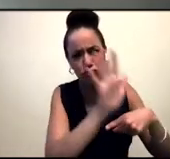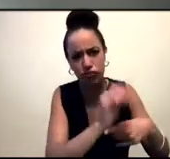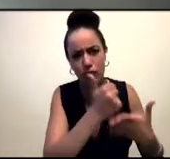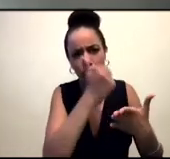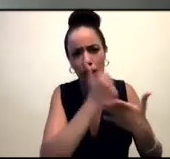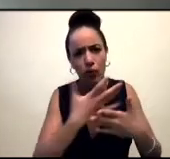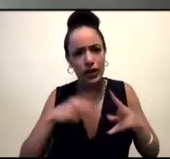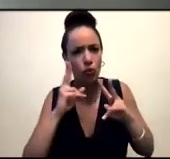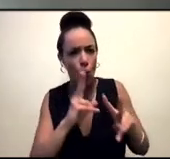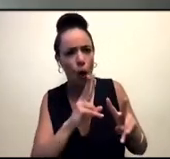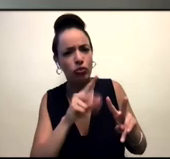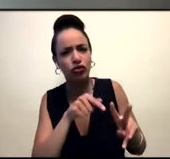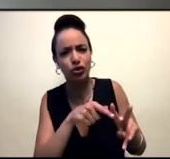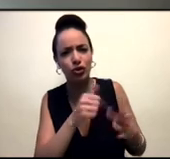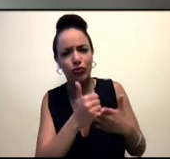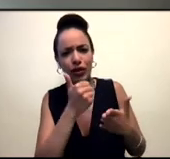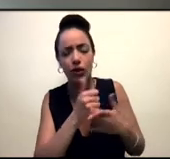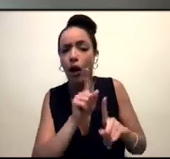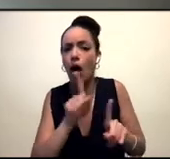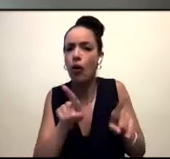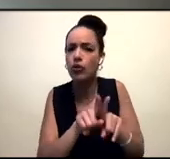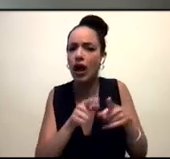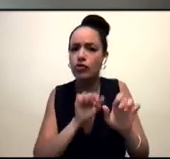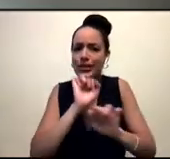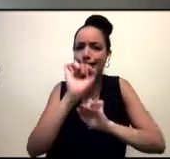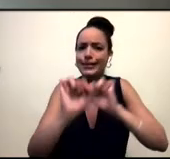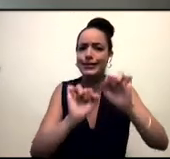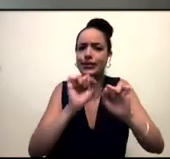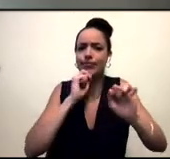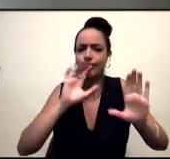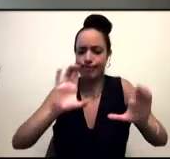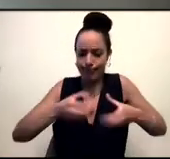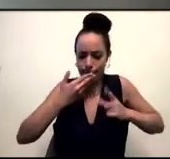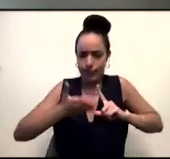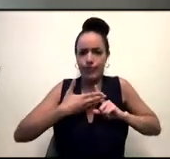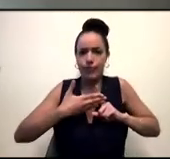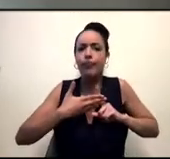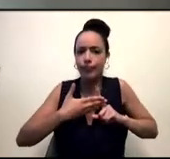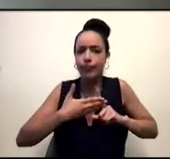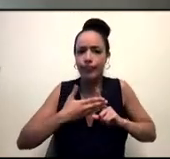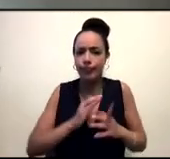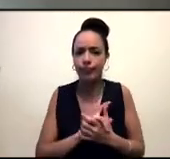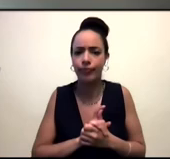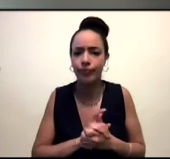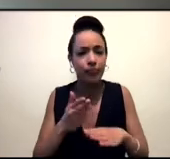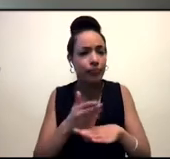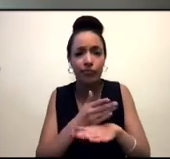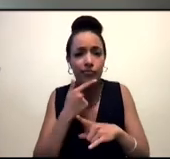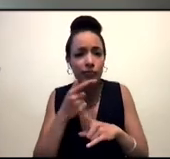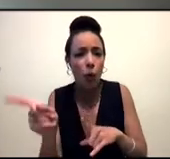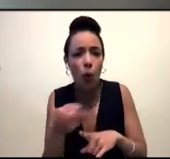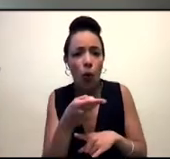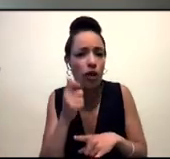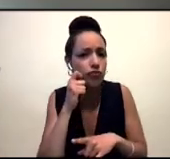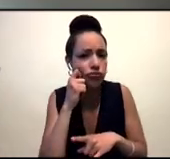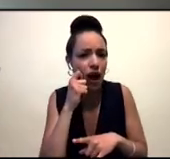that pigeonhole too, well, like, you know, there was a time quite after I literally got sent every single, like, brown, queer girl, like, you